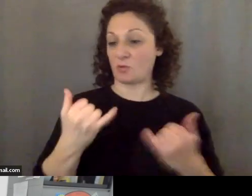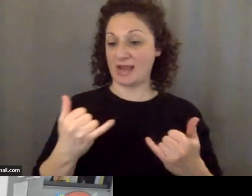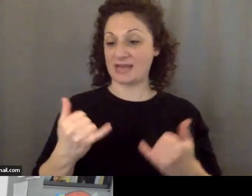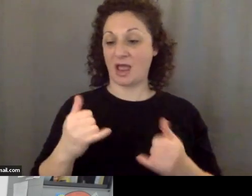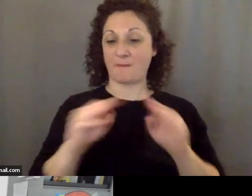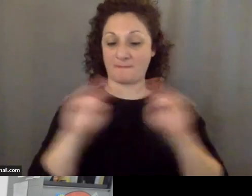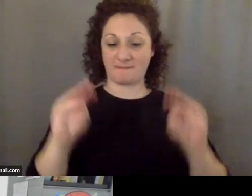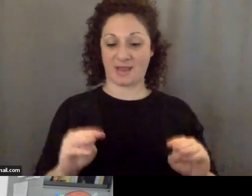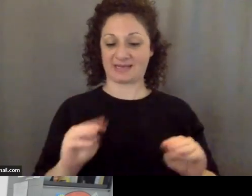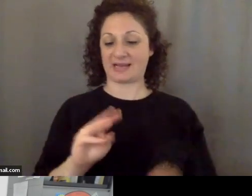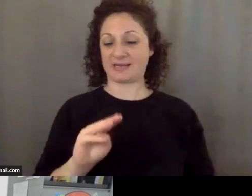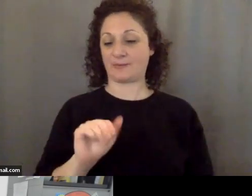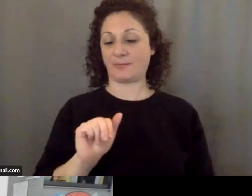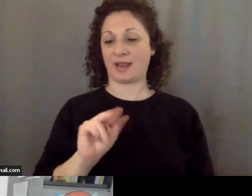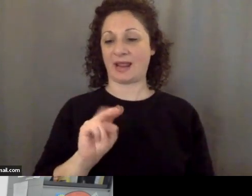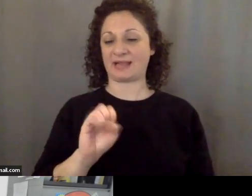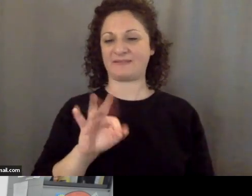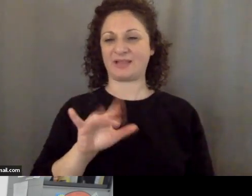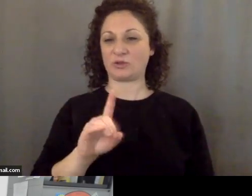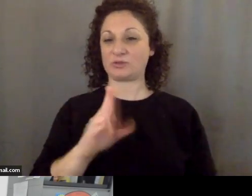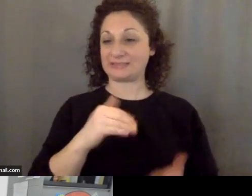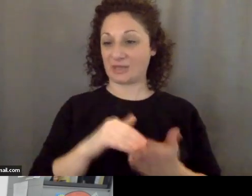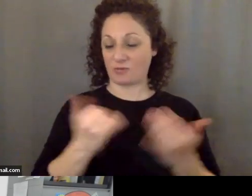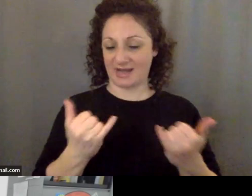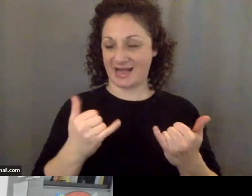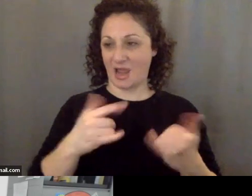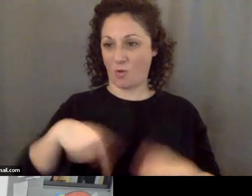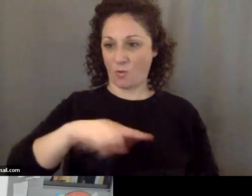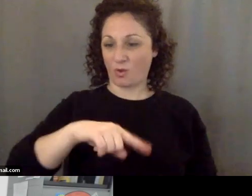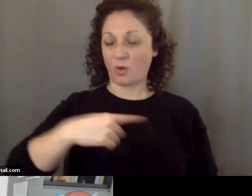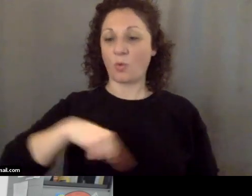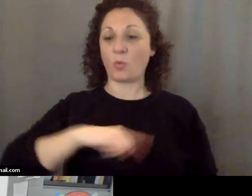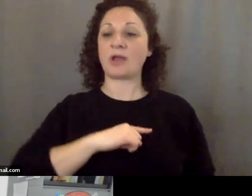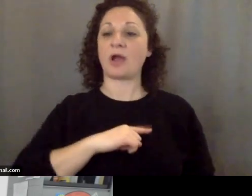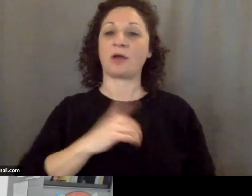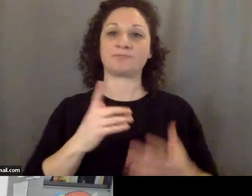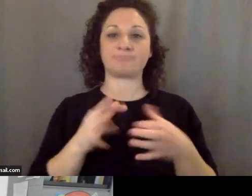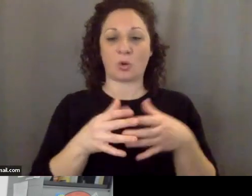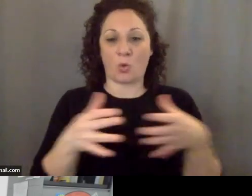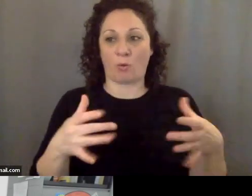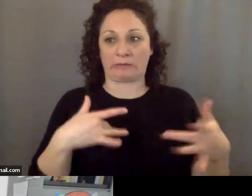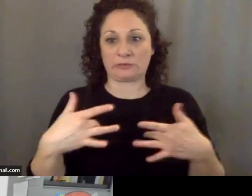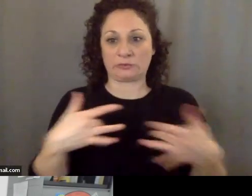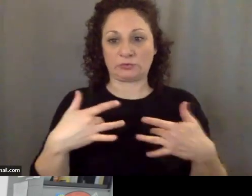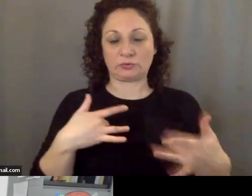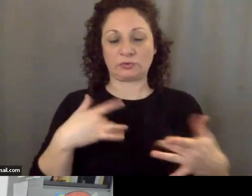located are sort of at the center of a growing state's concern about